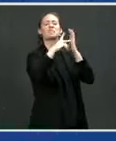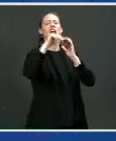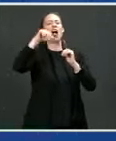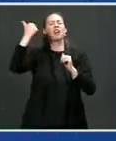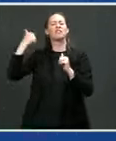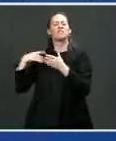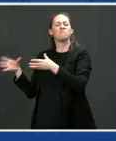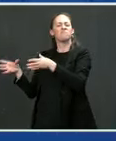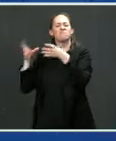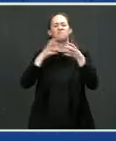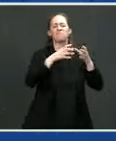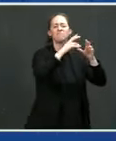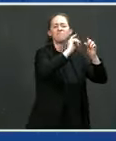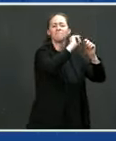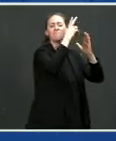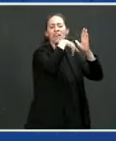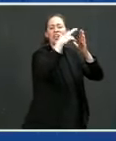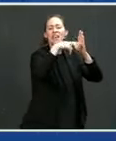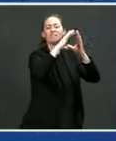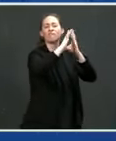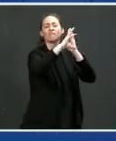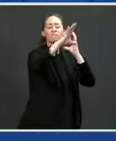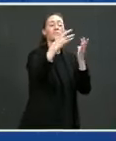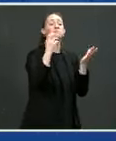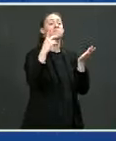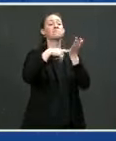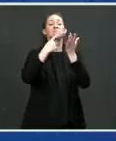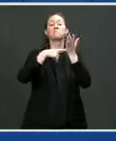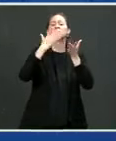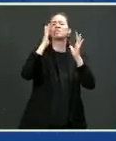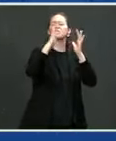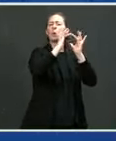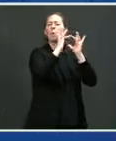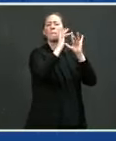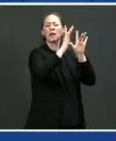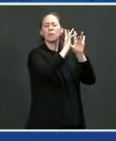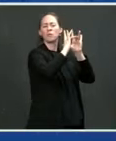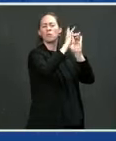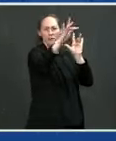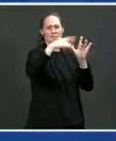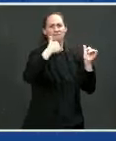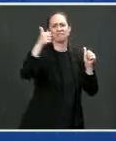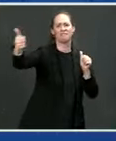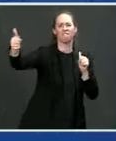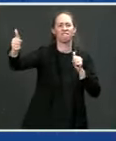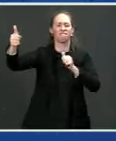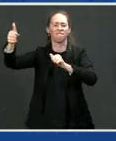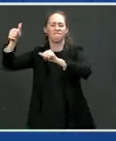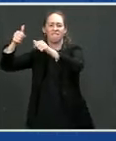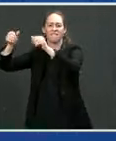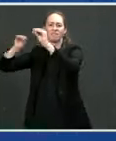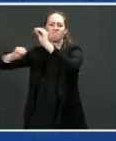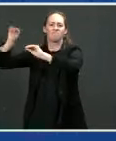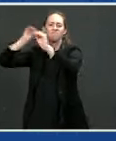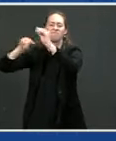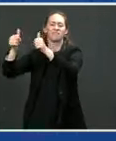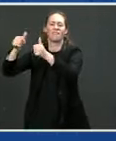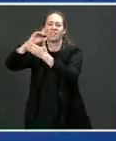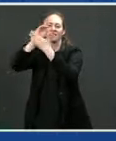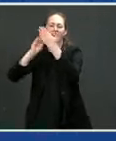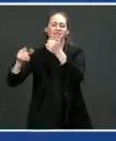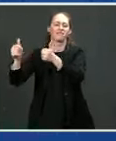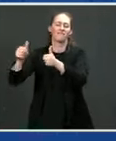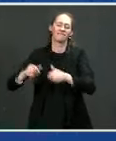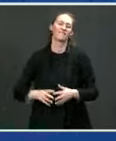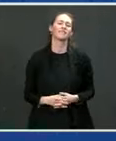we'll send them off to the paint shop to get them painted. Depending on what the customer wants. Gotcha. And,